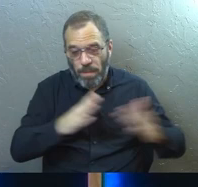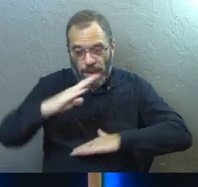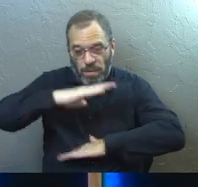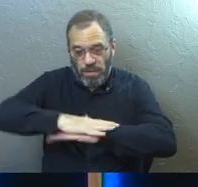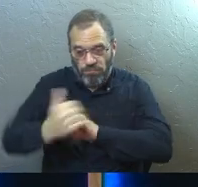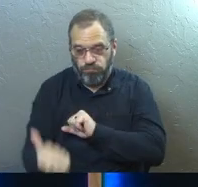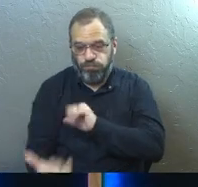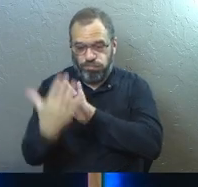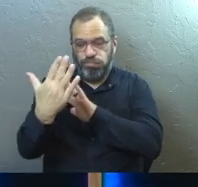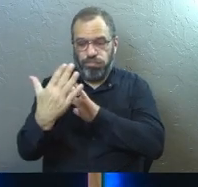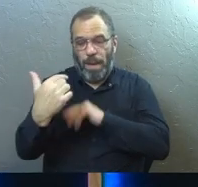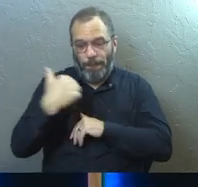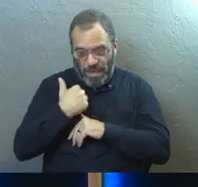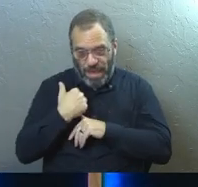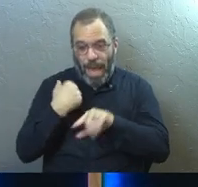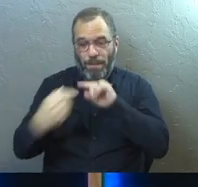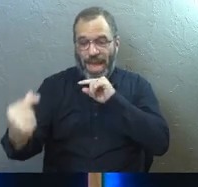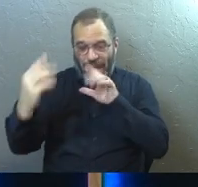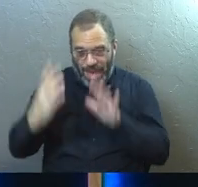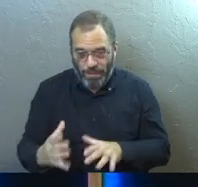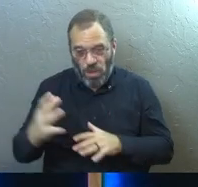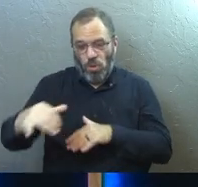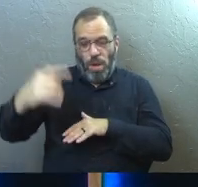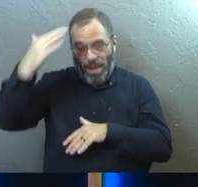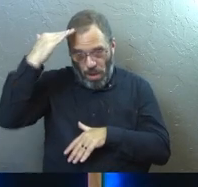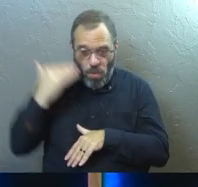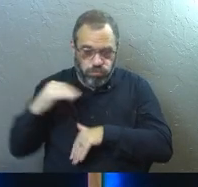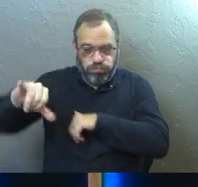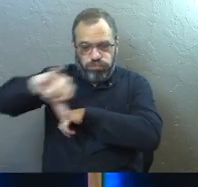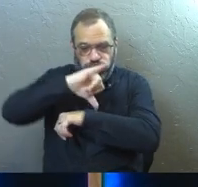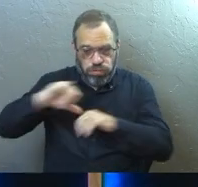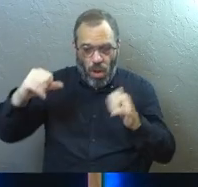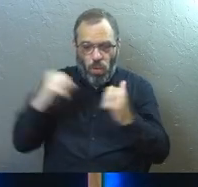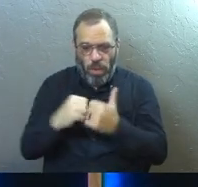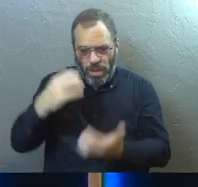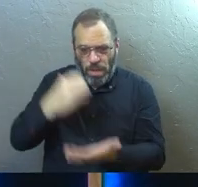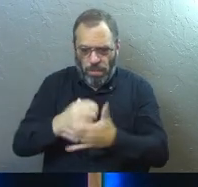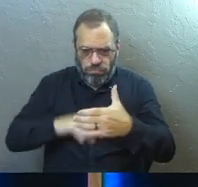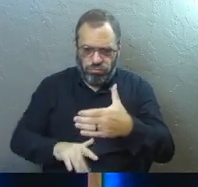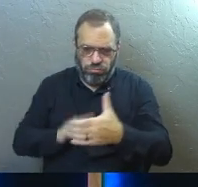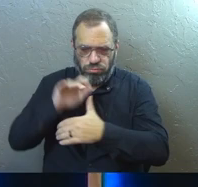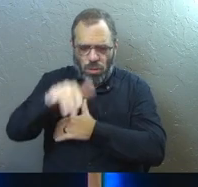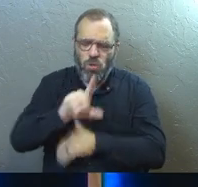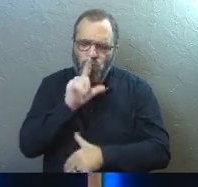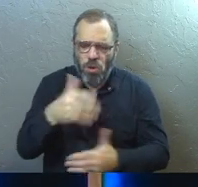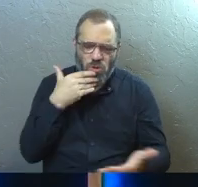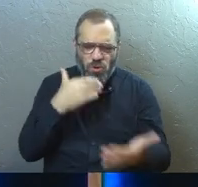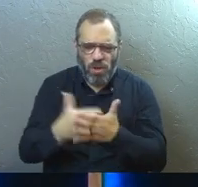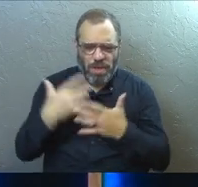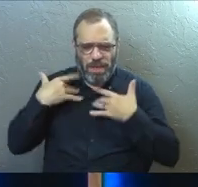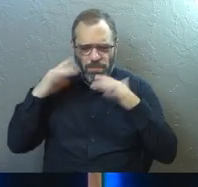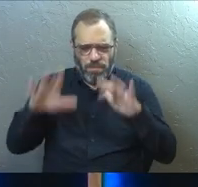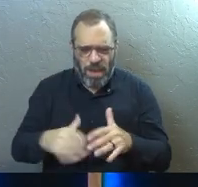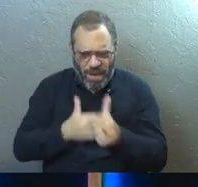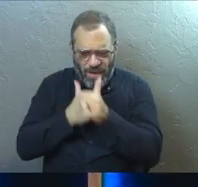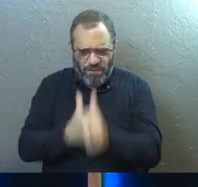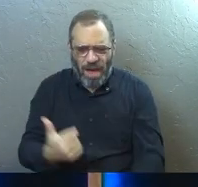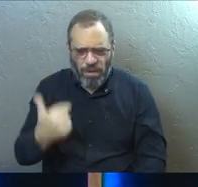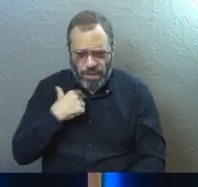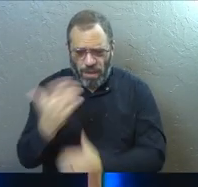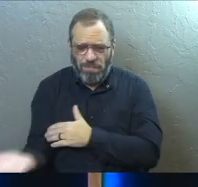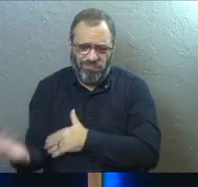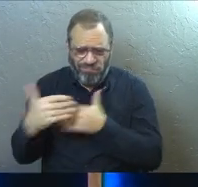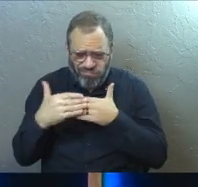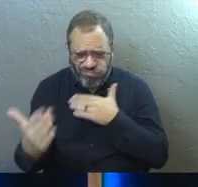a table before me in the presence of my enemies. You anoint my head with oil. My cup overflows. Surely goodness and mercy shall follow me